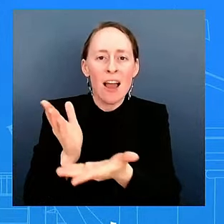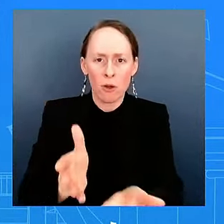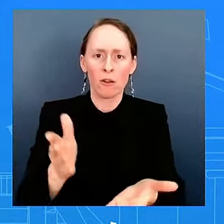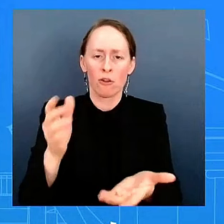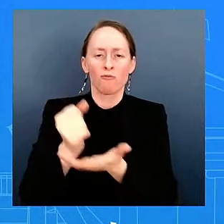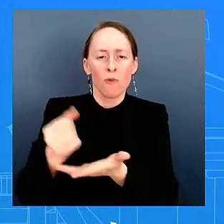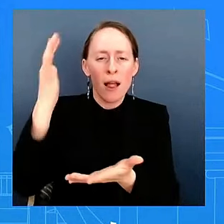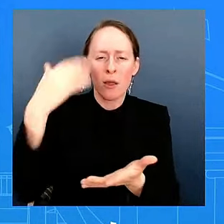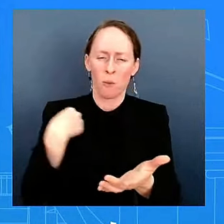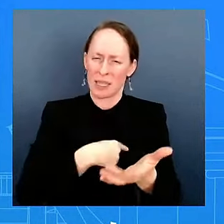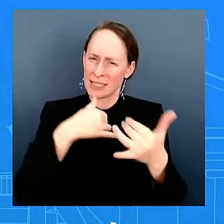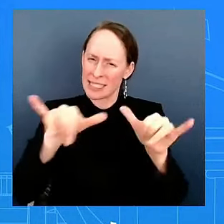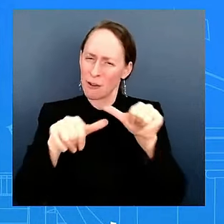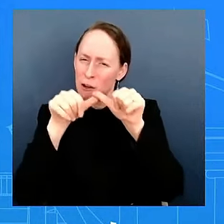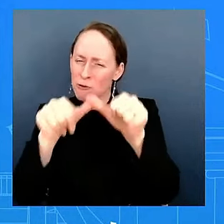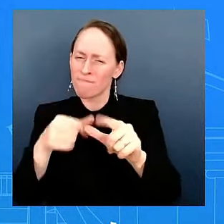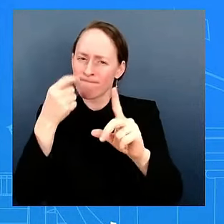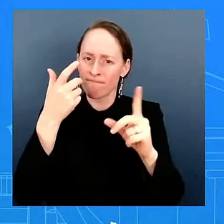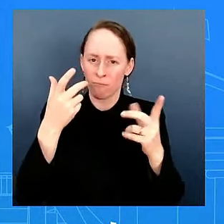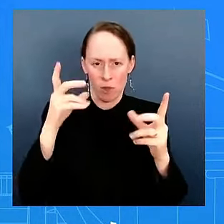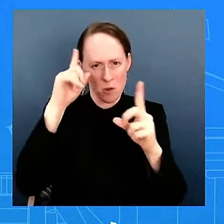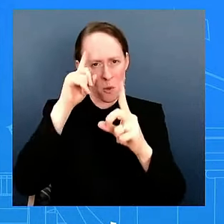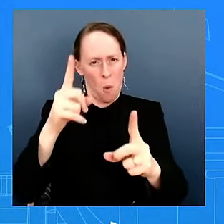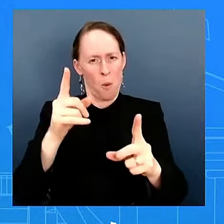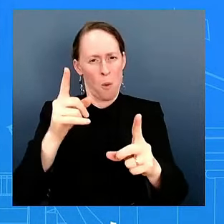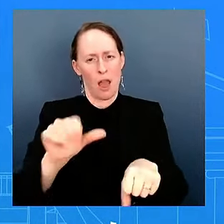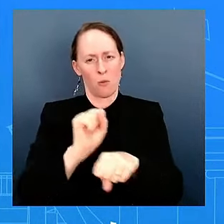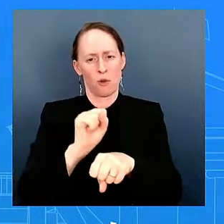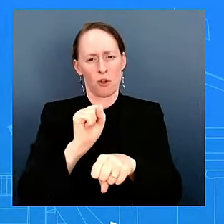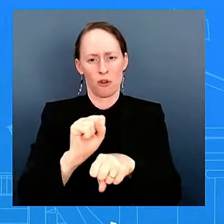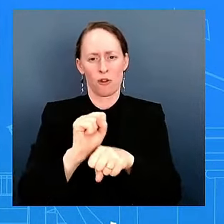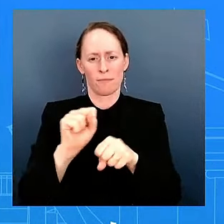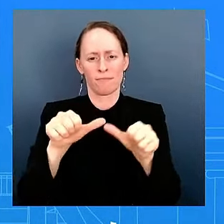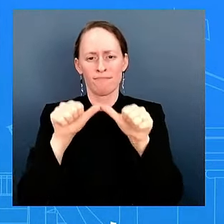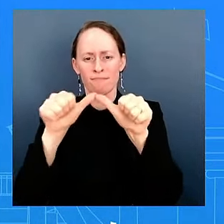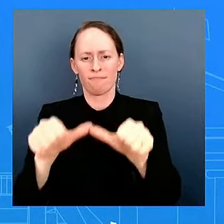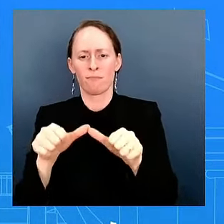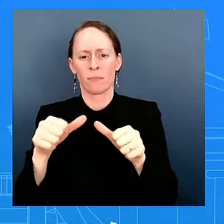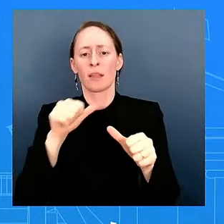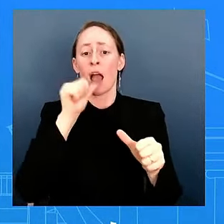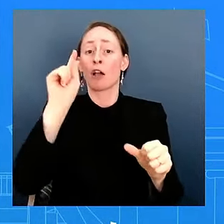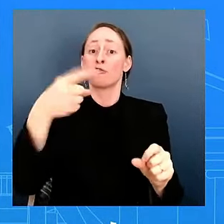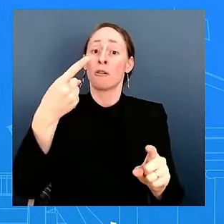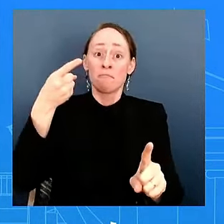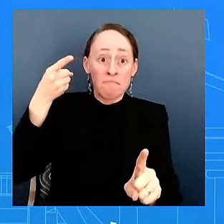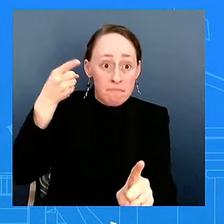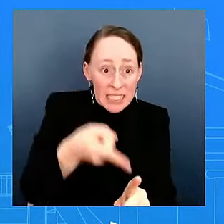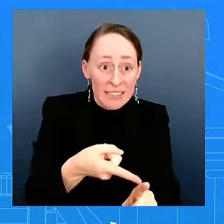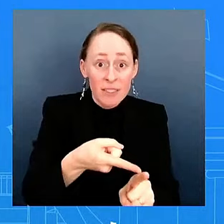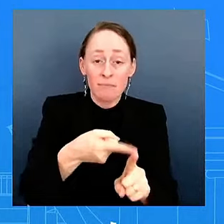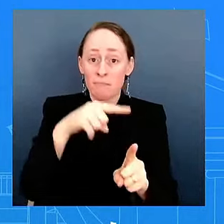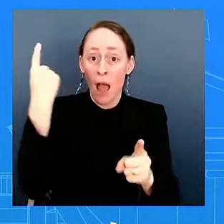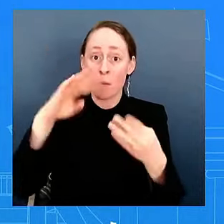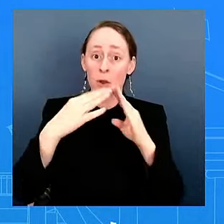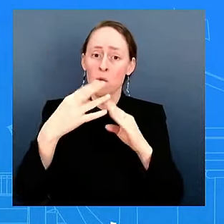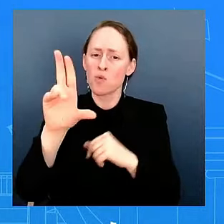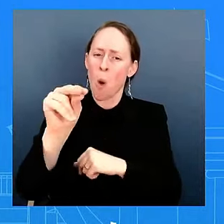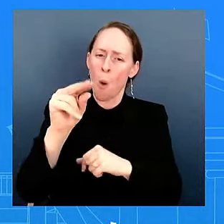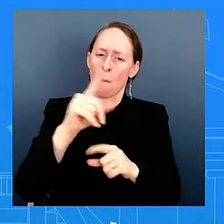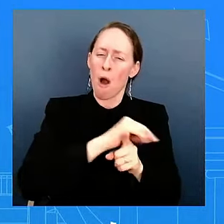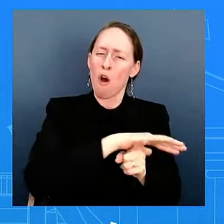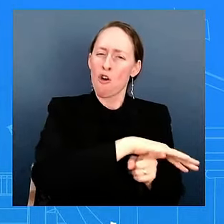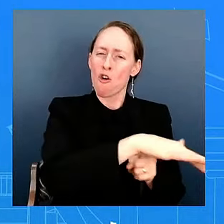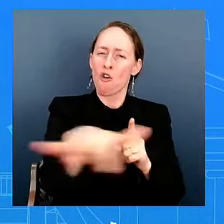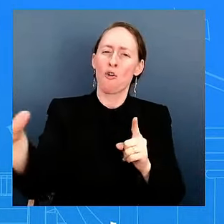We want to make sure that not just black American community, but also all communities, we want to make sure that we deliver and don't leave